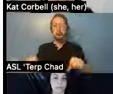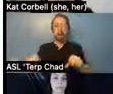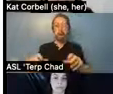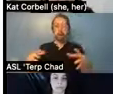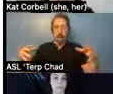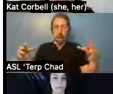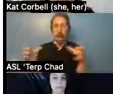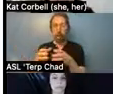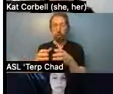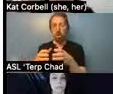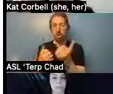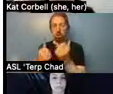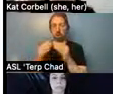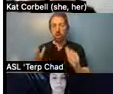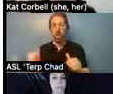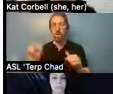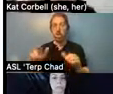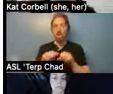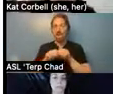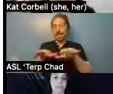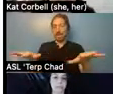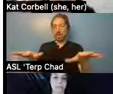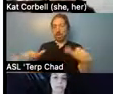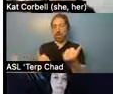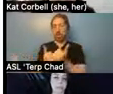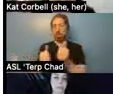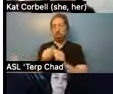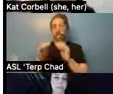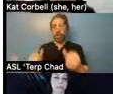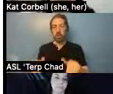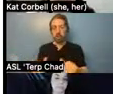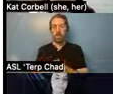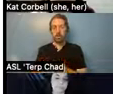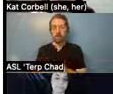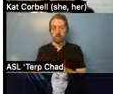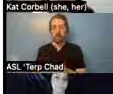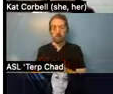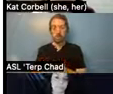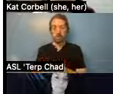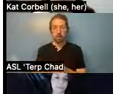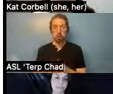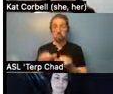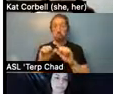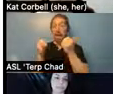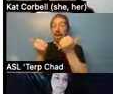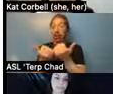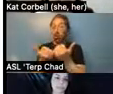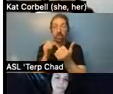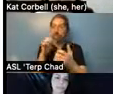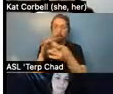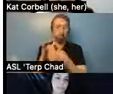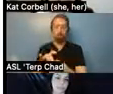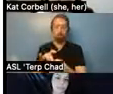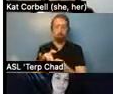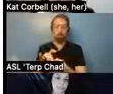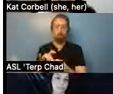site supported housing. Agency guidelines are non-binding. These units should be subject to all state and local laws governing